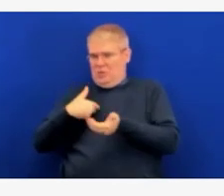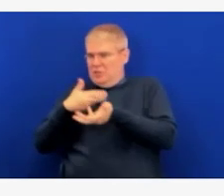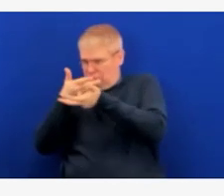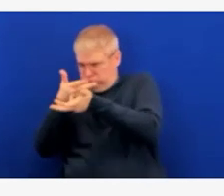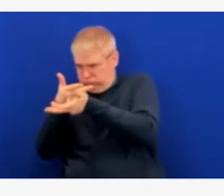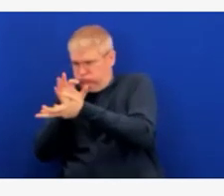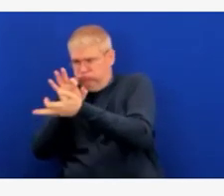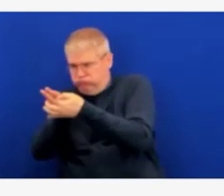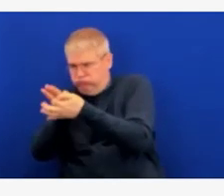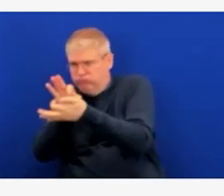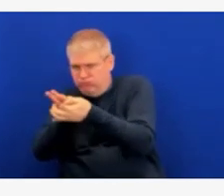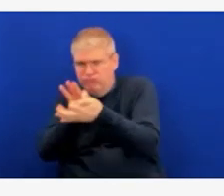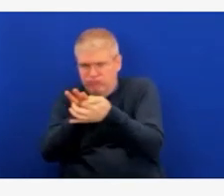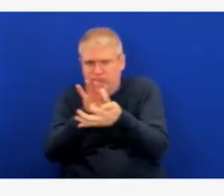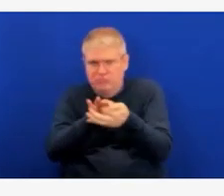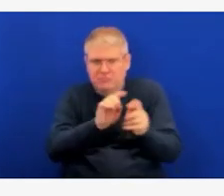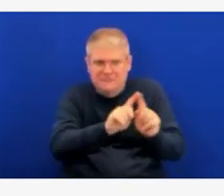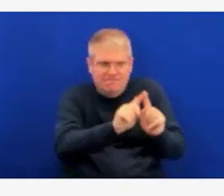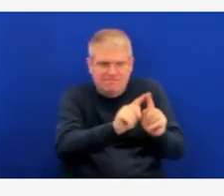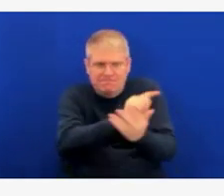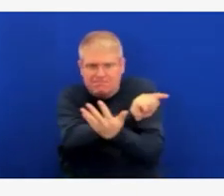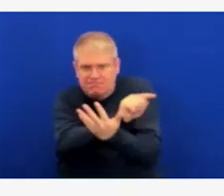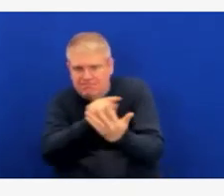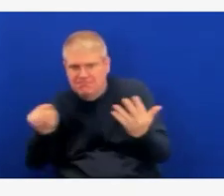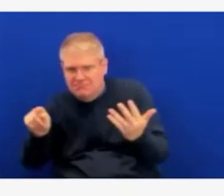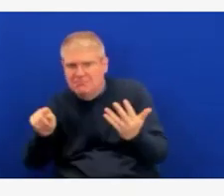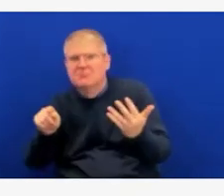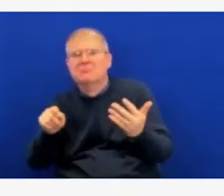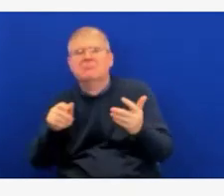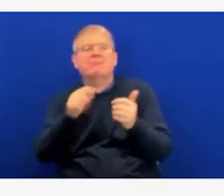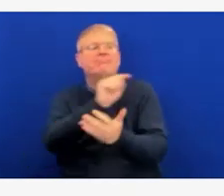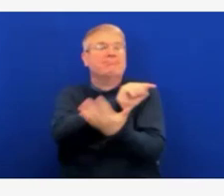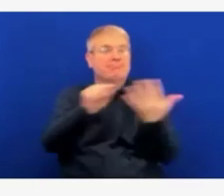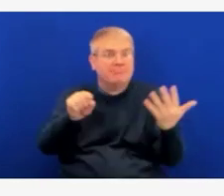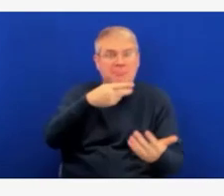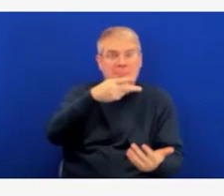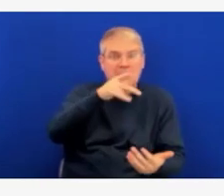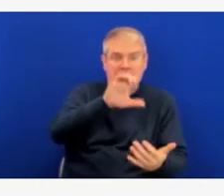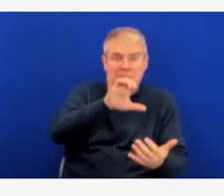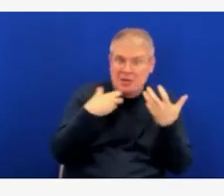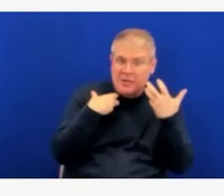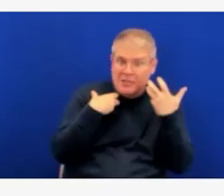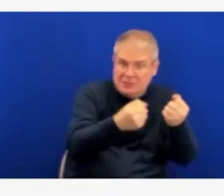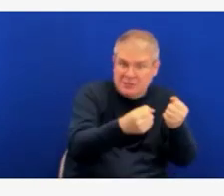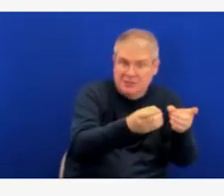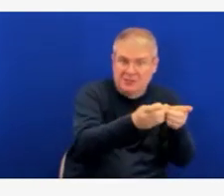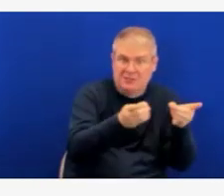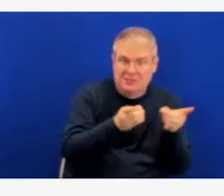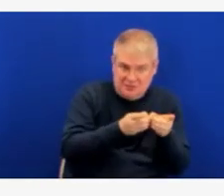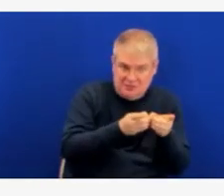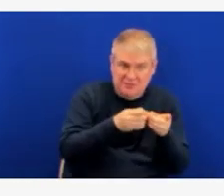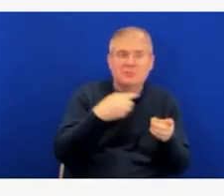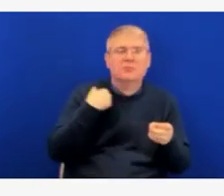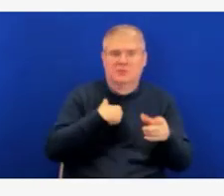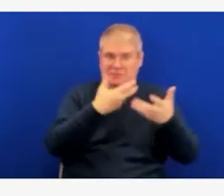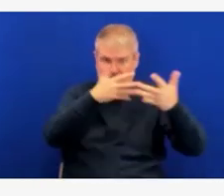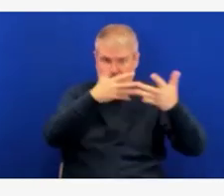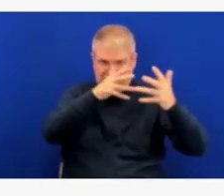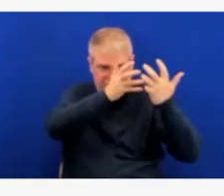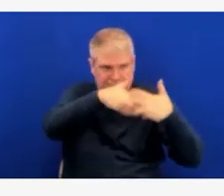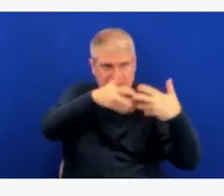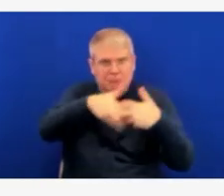health districts last week, we pre-ordered pediatric vaccines in three waves. Our first and second waves of